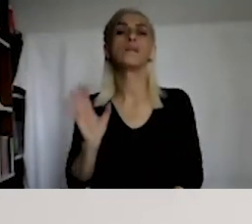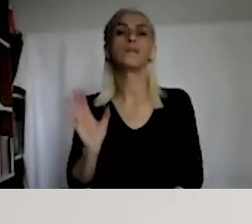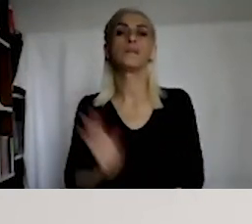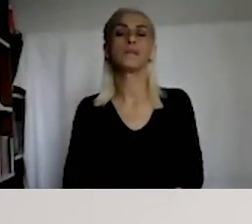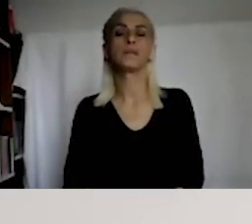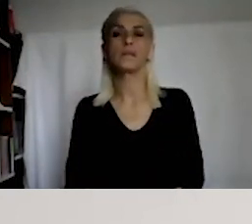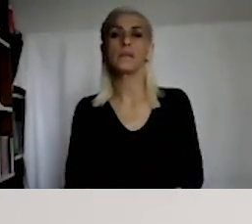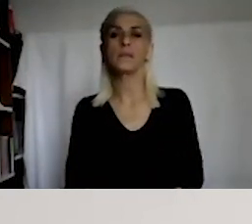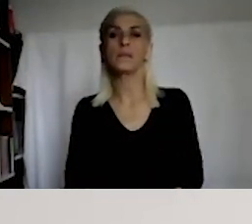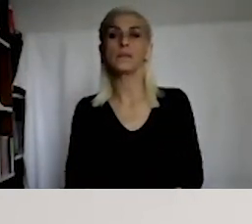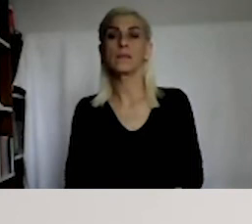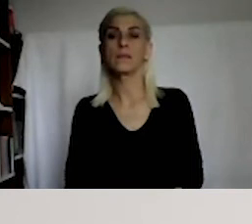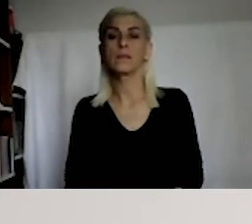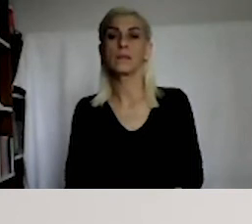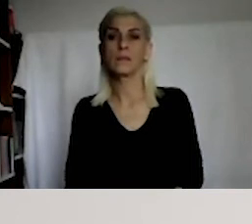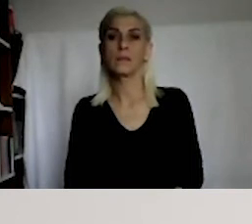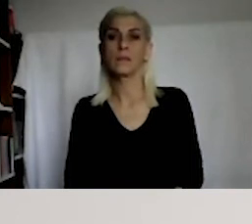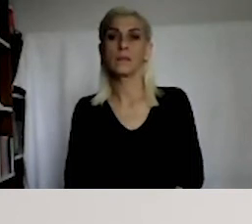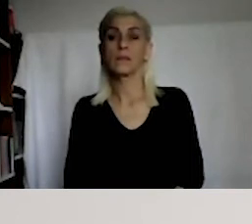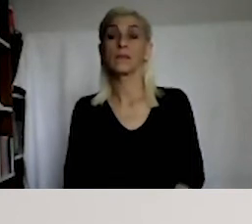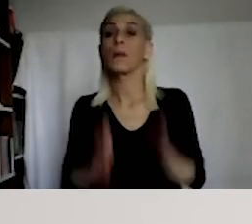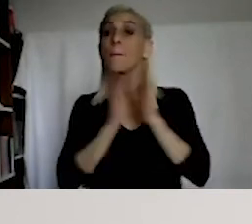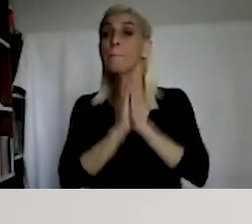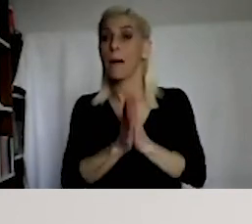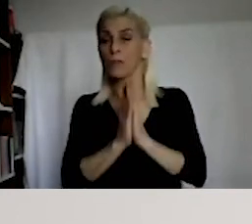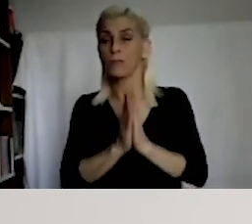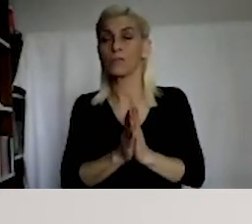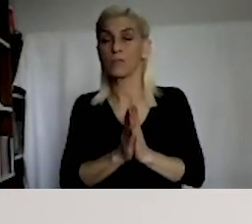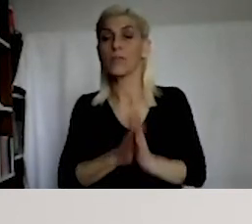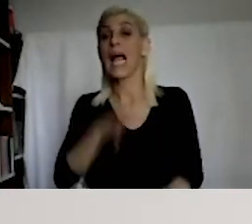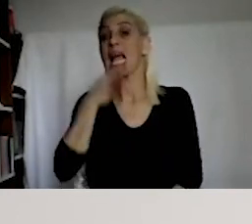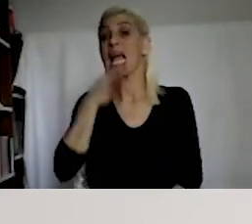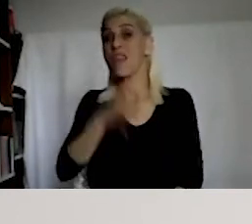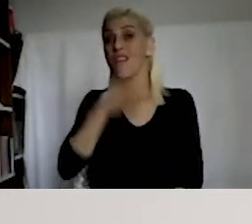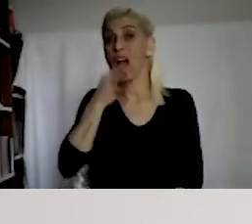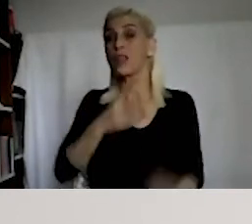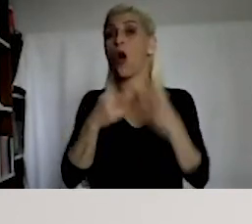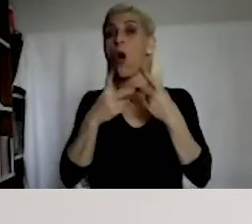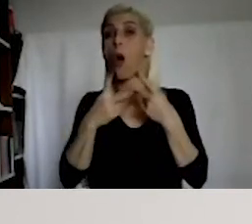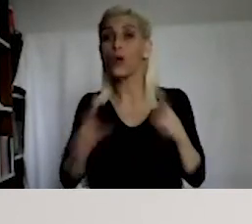And then they decide that it is a violation.